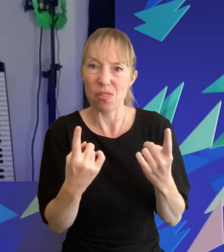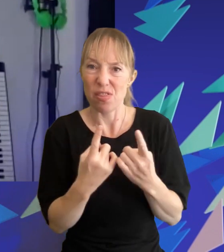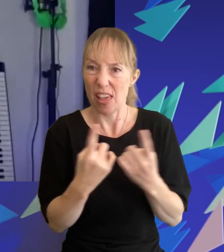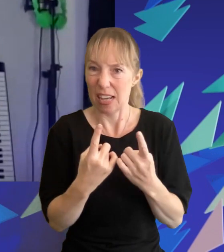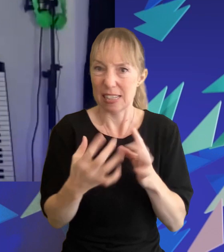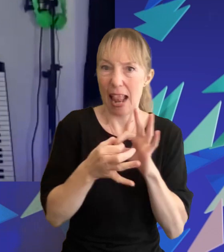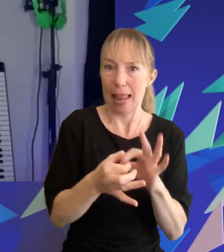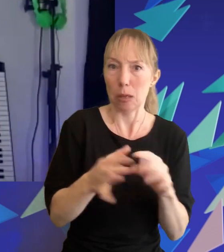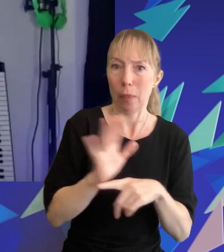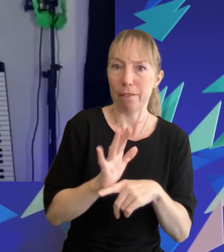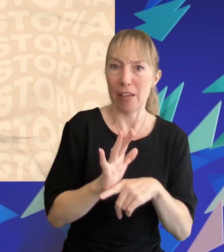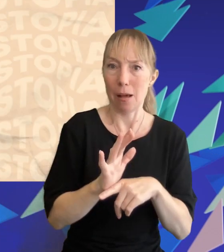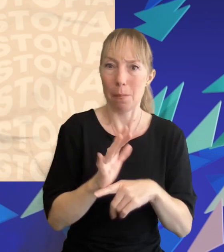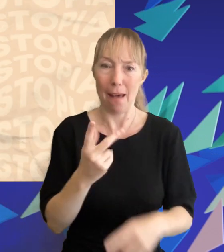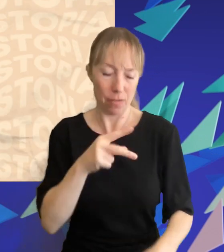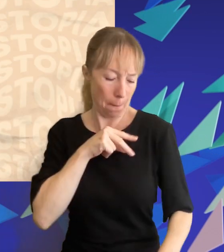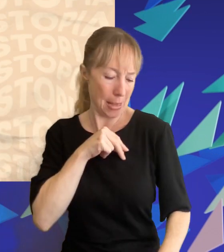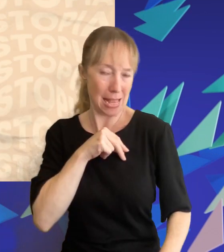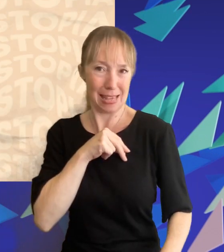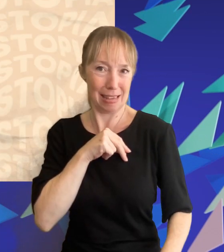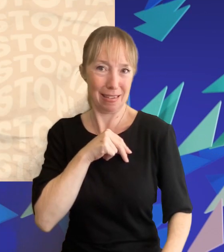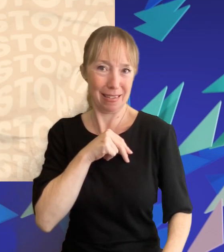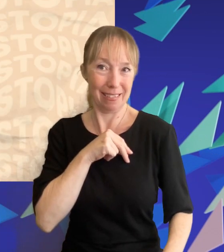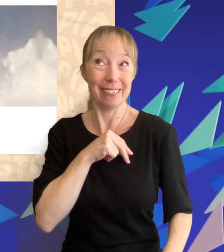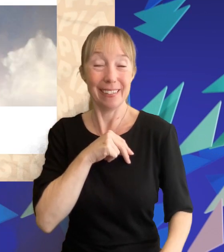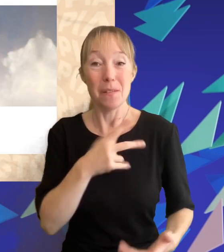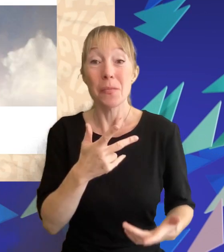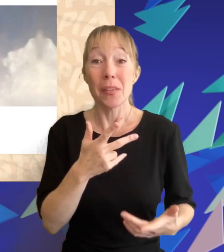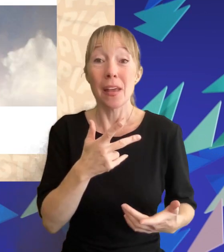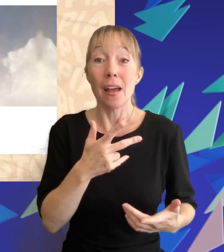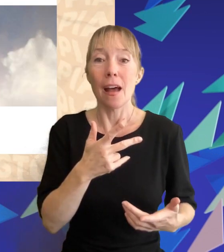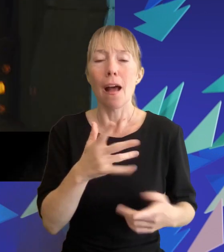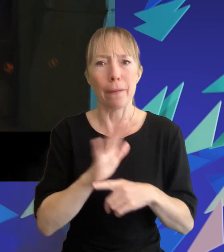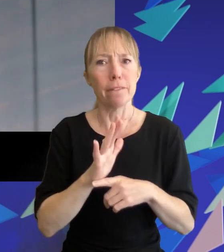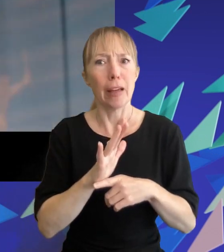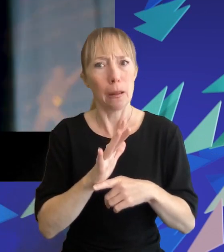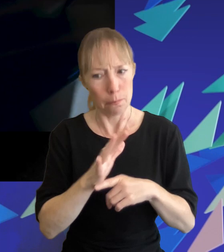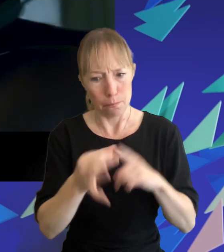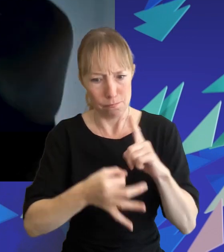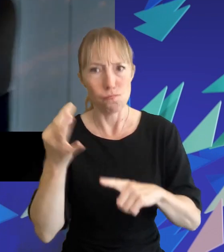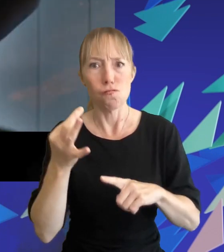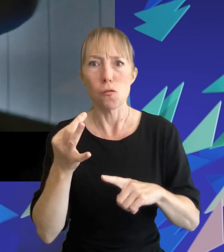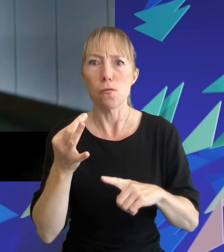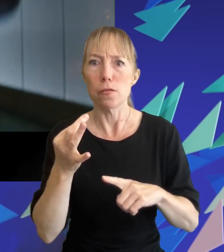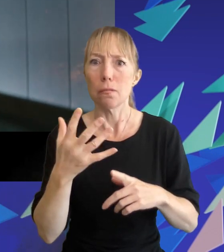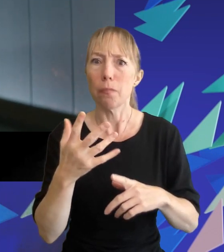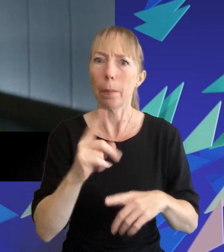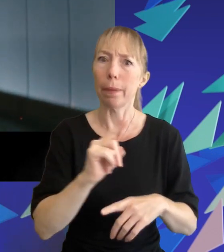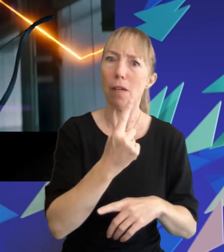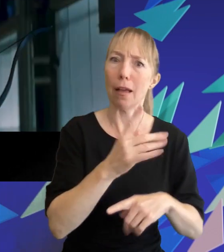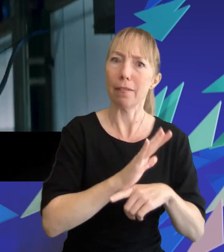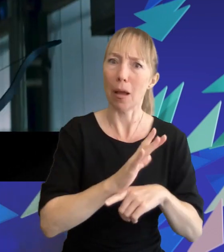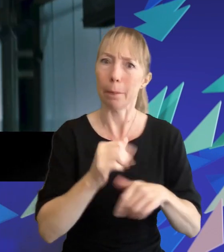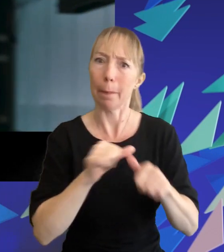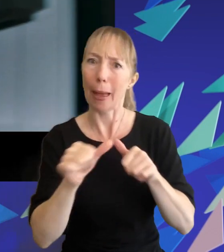mockingjay pins the film was widely considered an improvement on the first living up to all that a sequel should be it took the